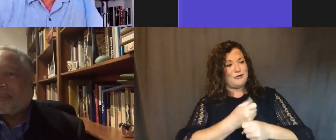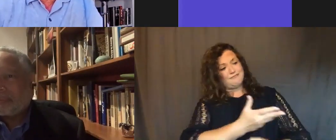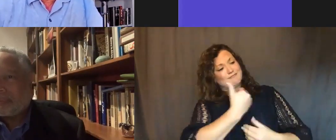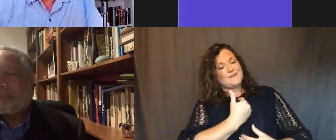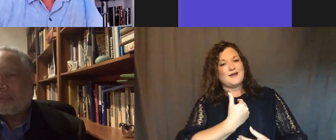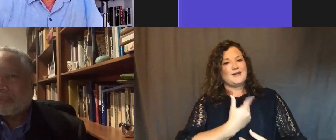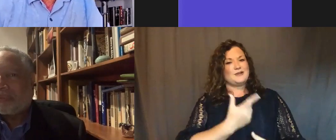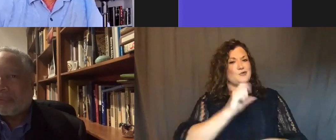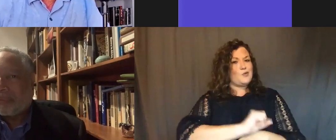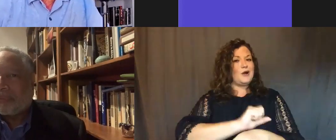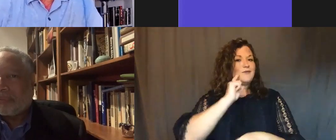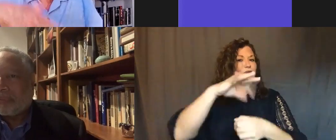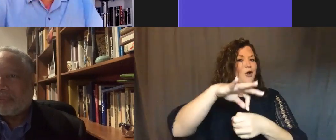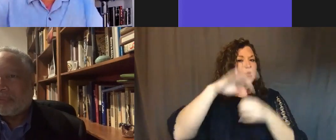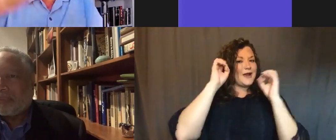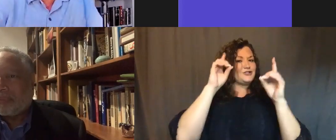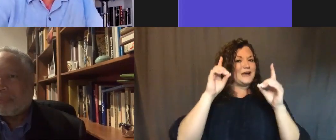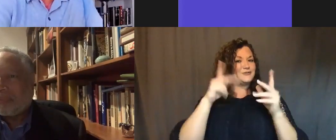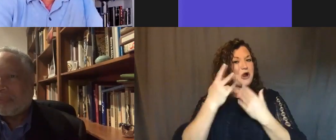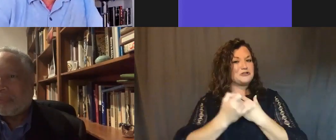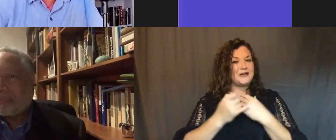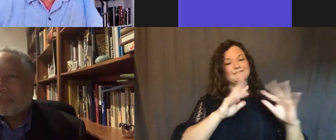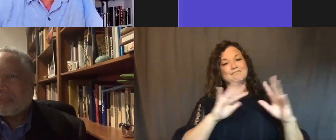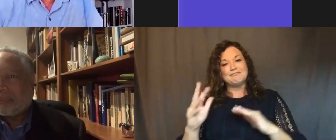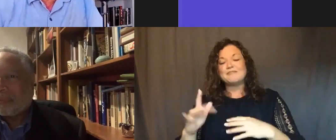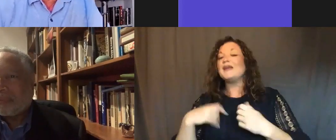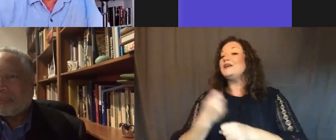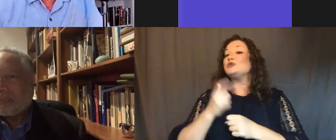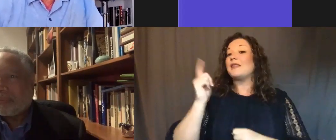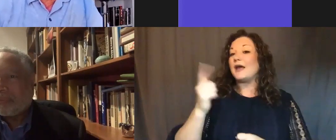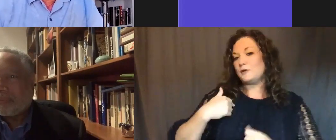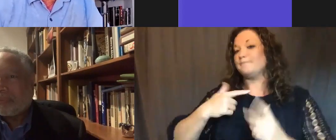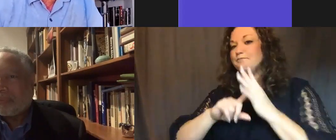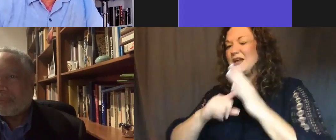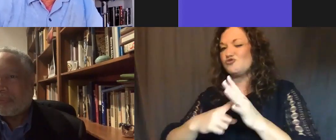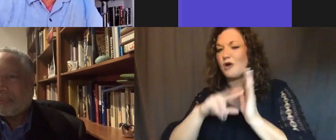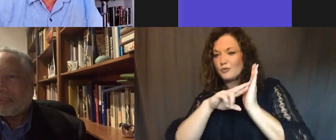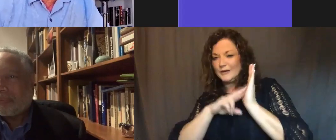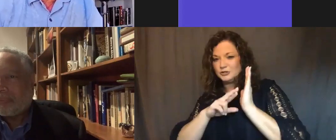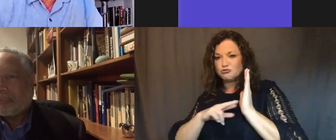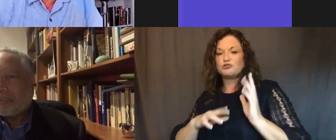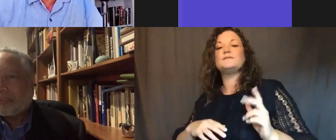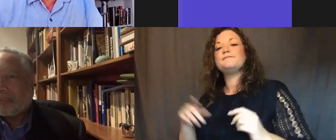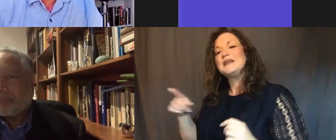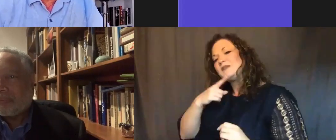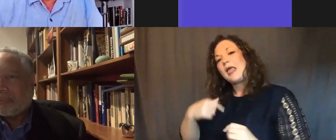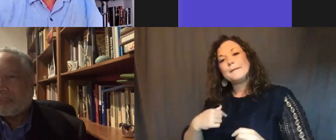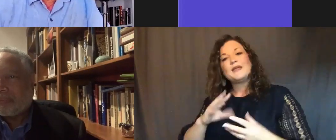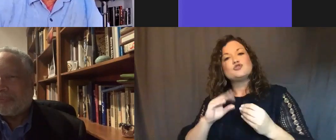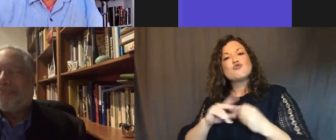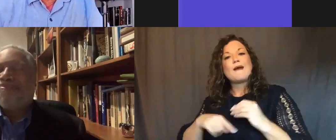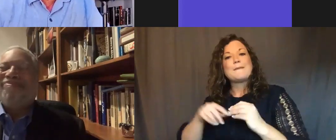Project. But years later, when I started doing my research, he told me the story of preaching to the chickens.